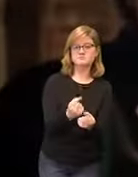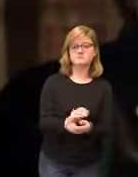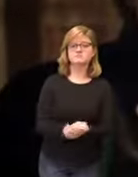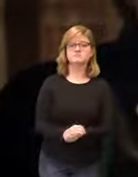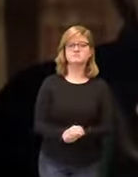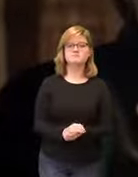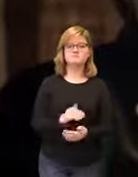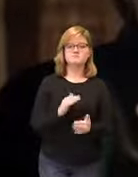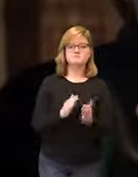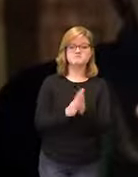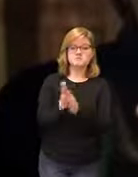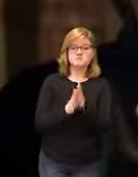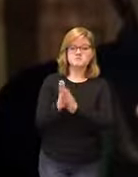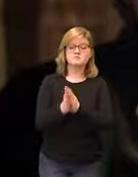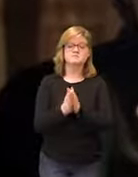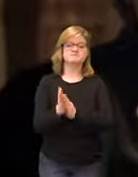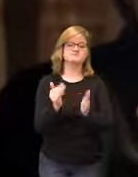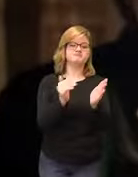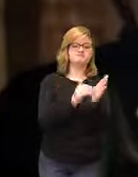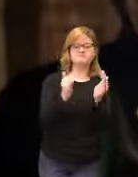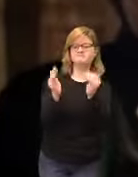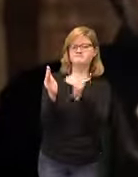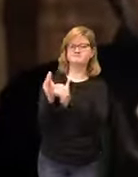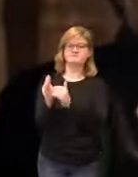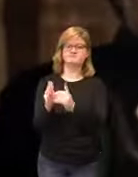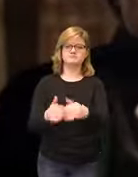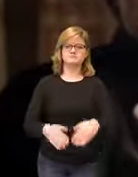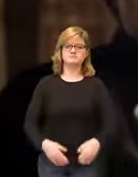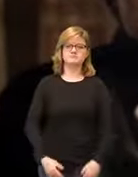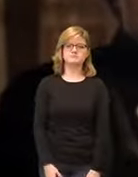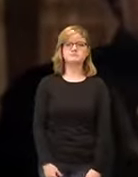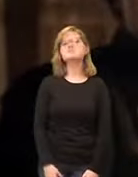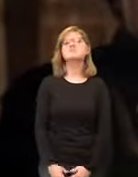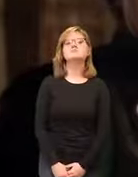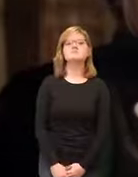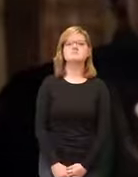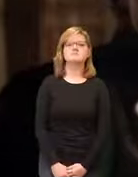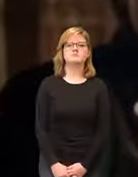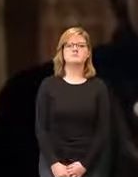ambition will be made to counteract ambition